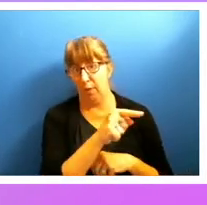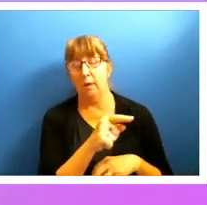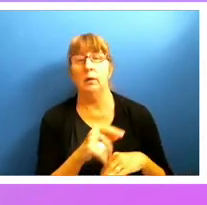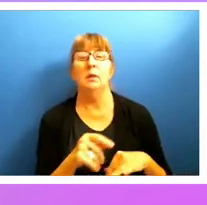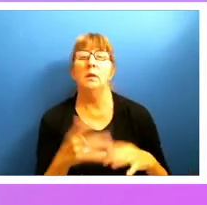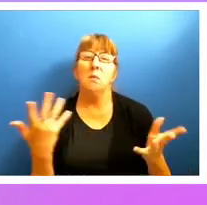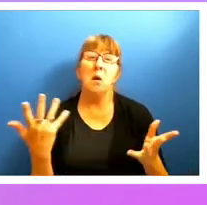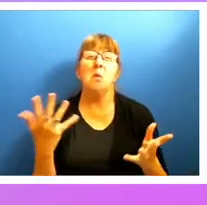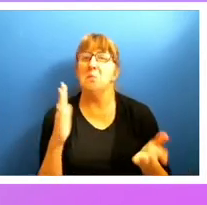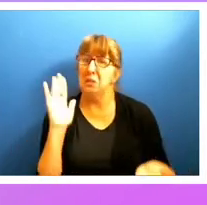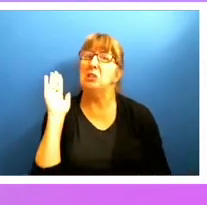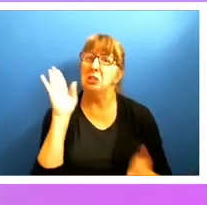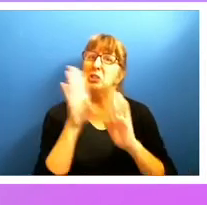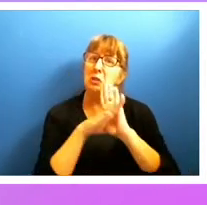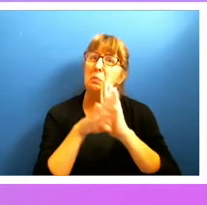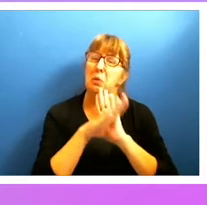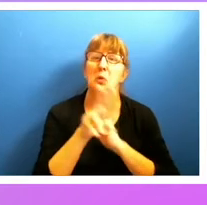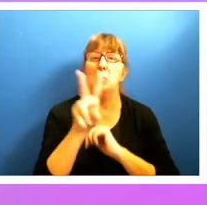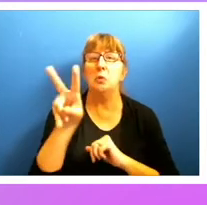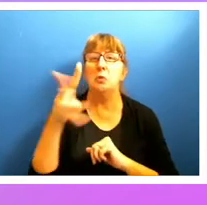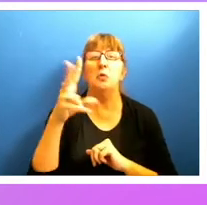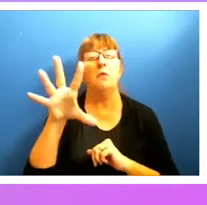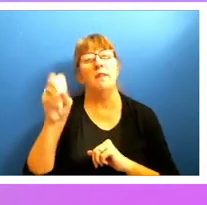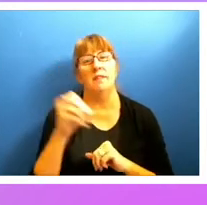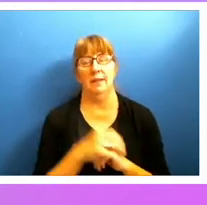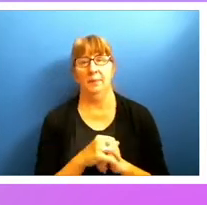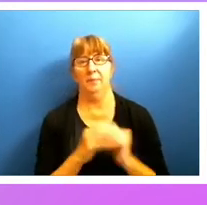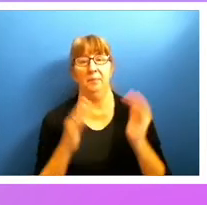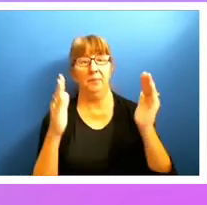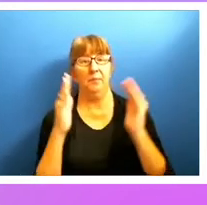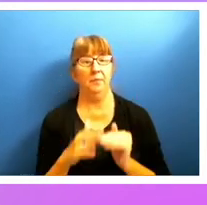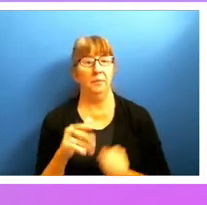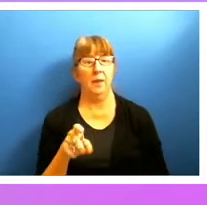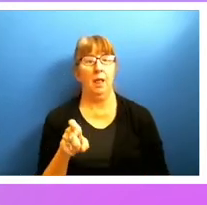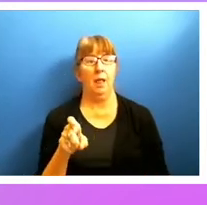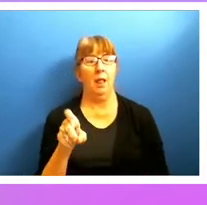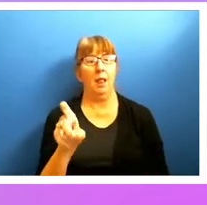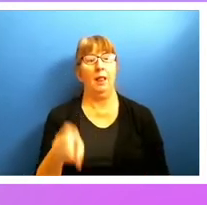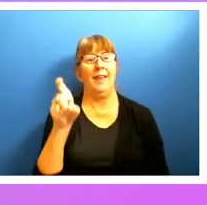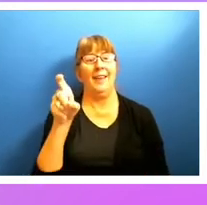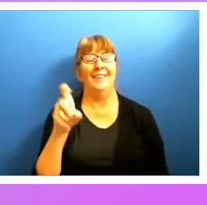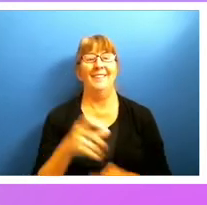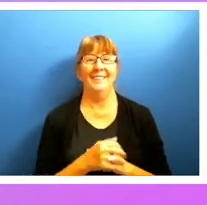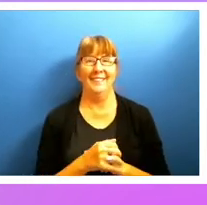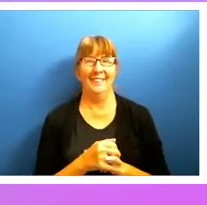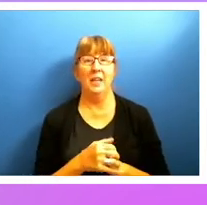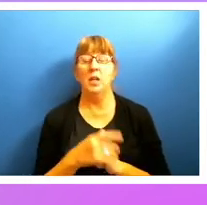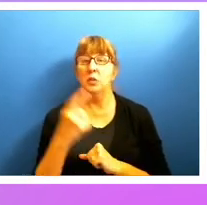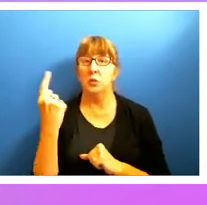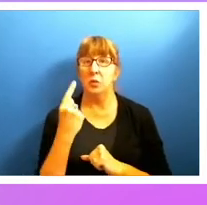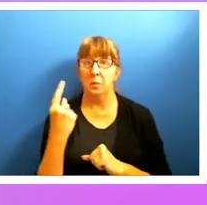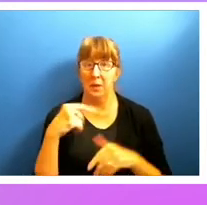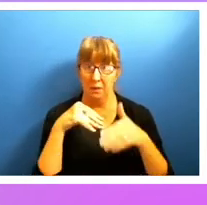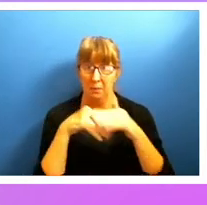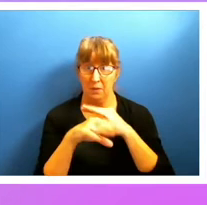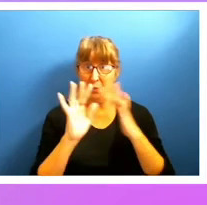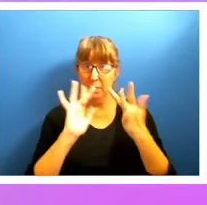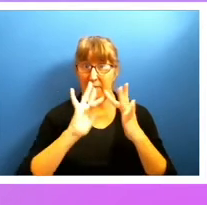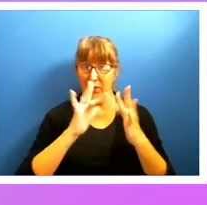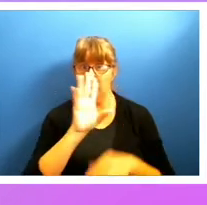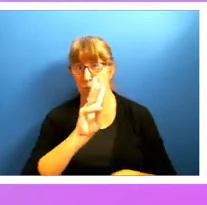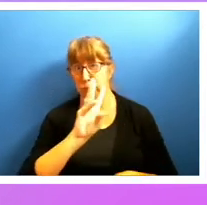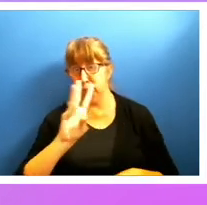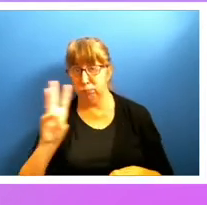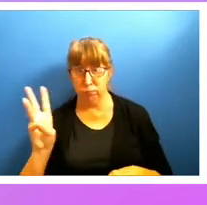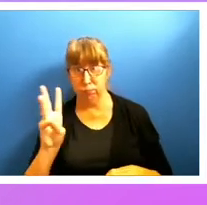But again, it's a little cheaper at $2.50. And then finally, click in. So I've got somebody coming into my virtual digital